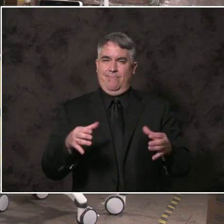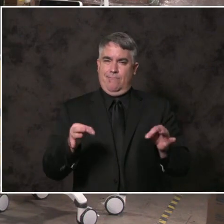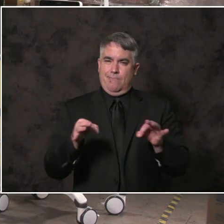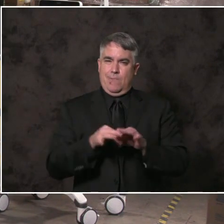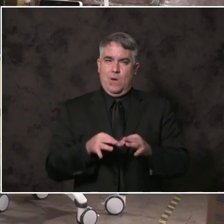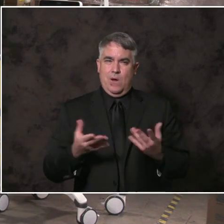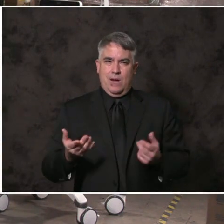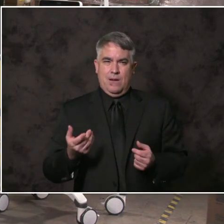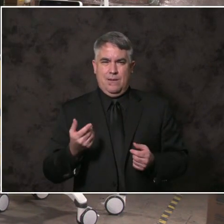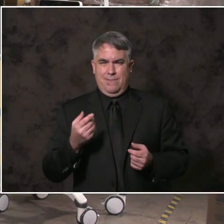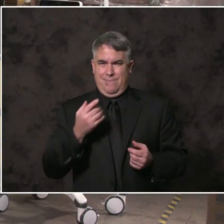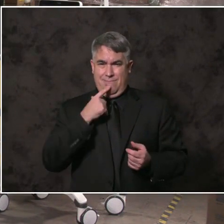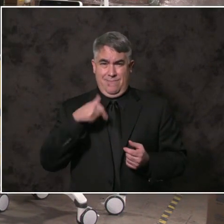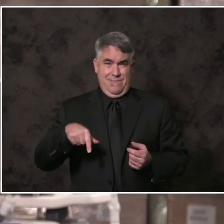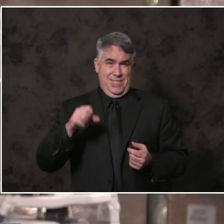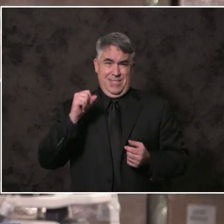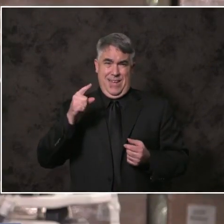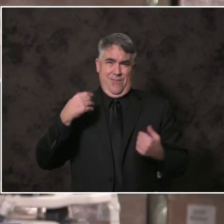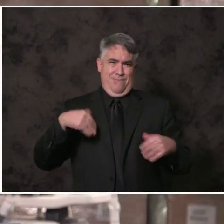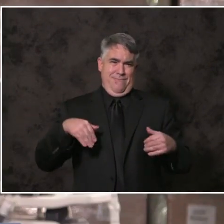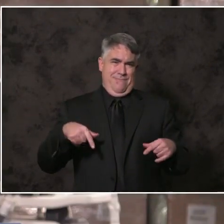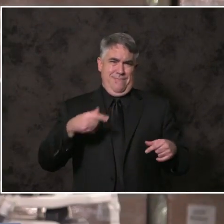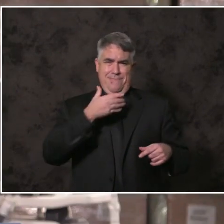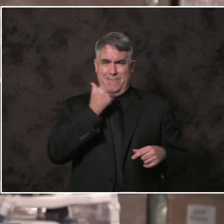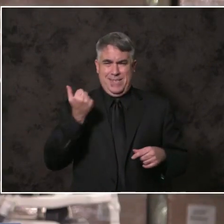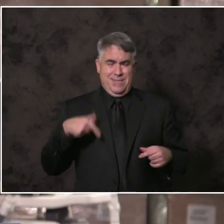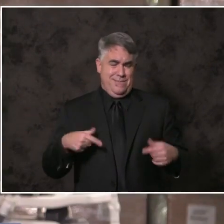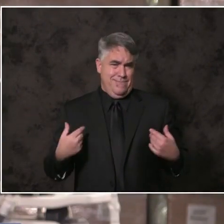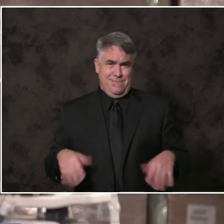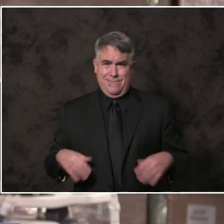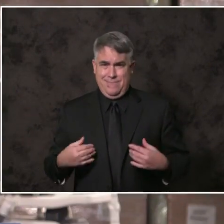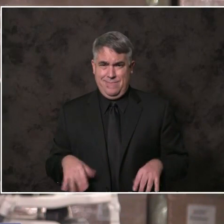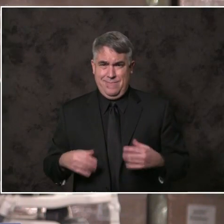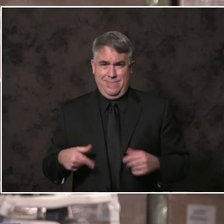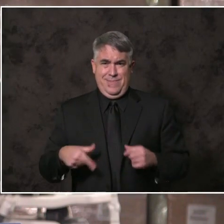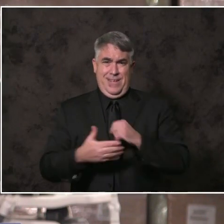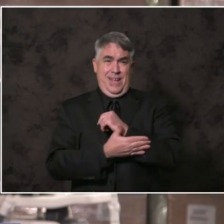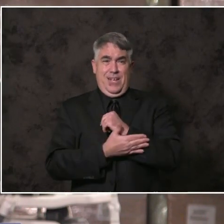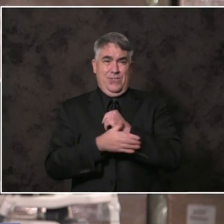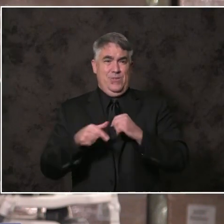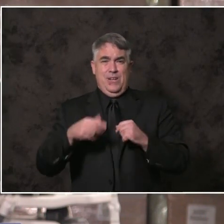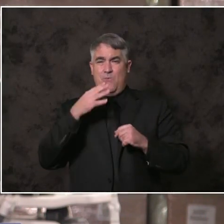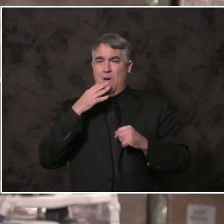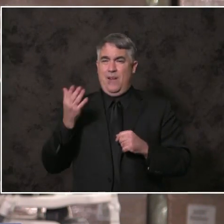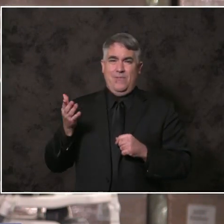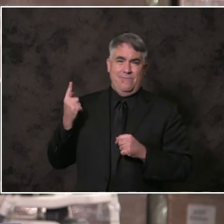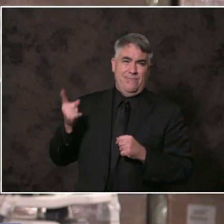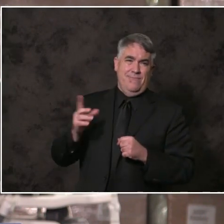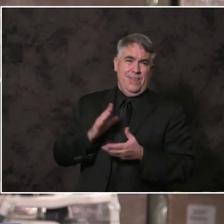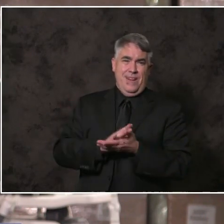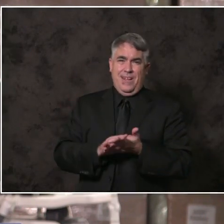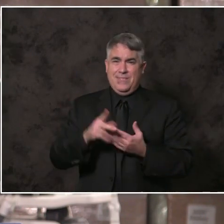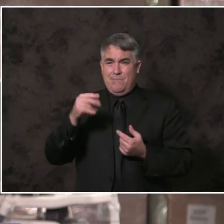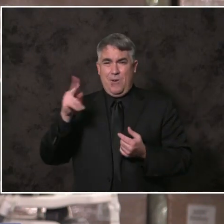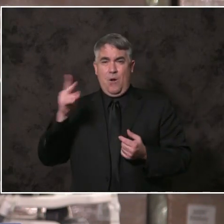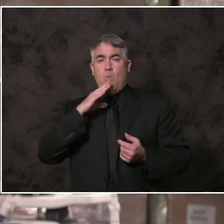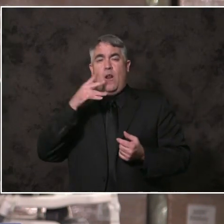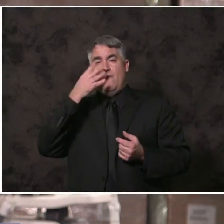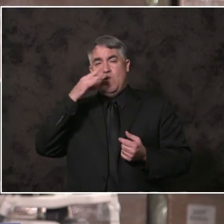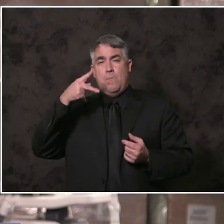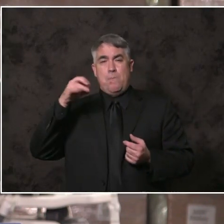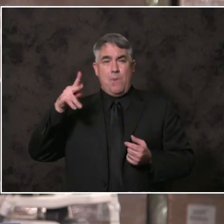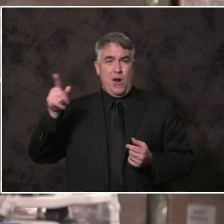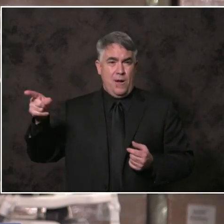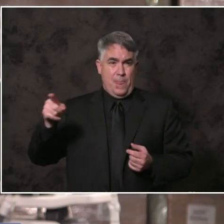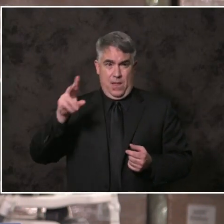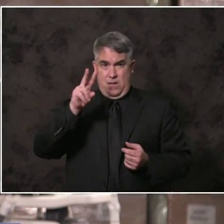start than in our own backyard. The County Waterfront Park, visited and enjoyed by more than 250,000 people